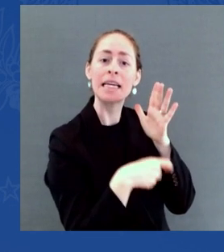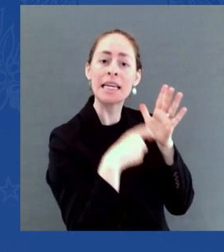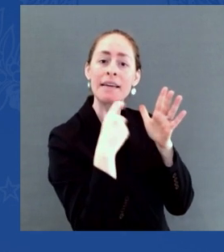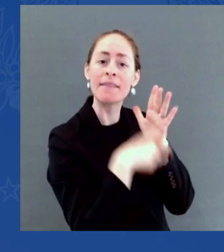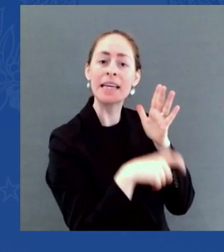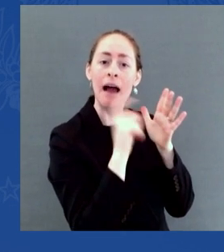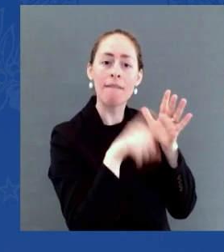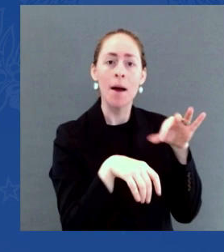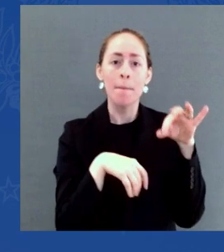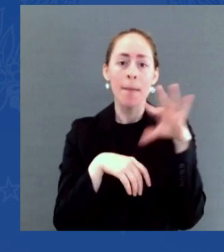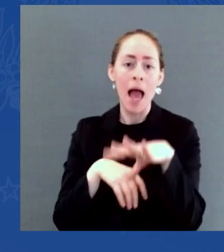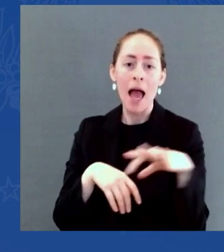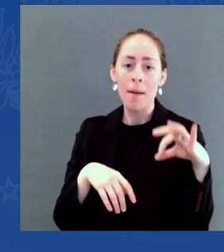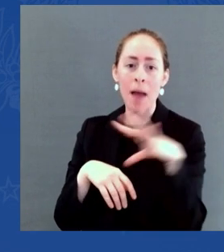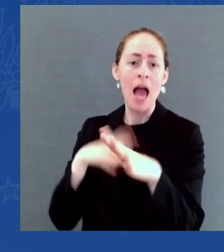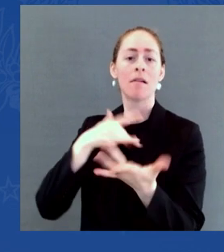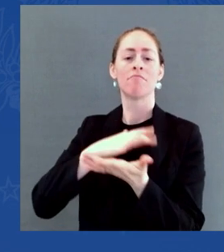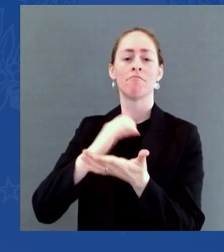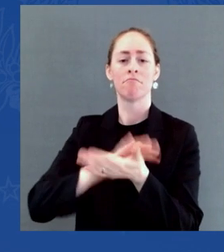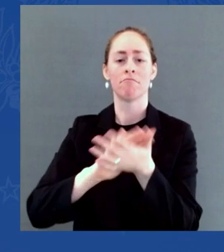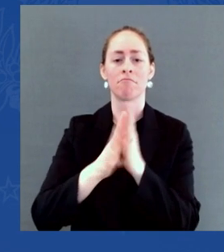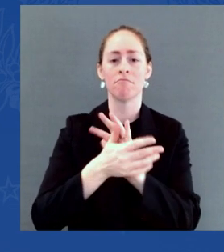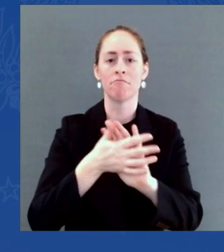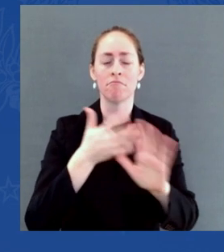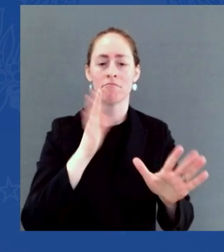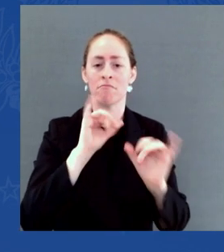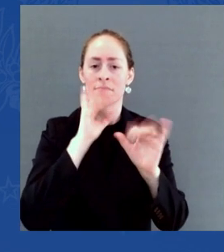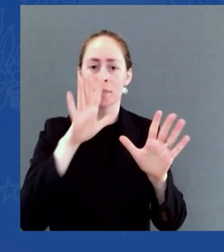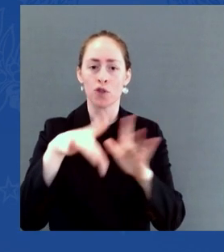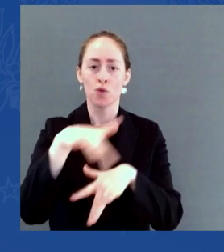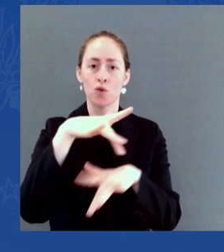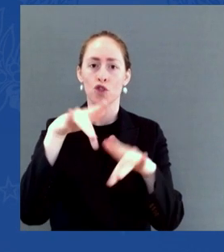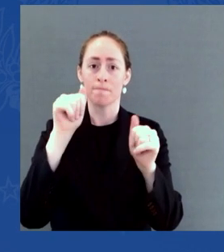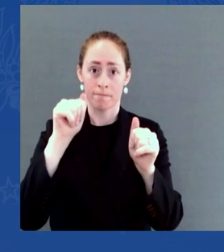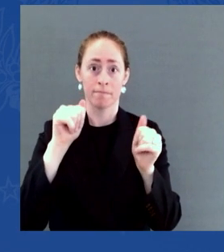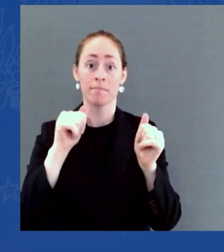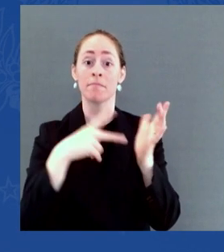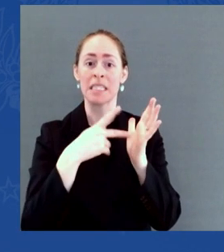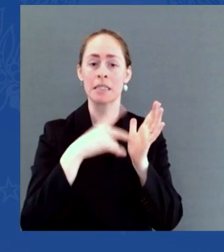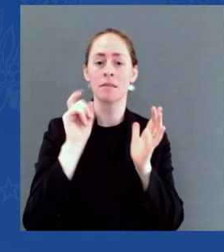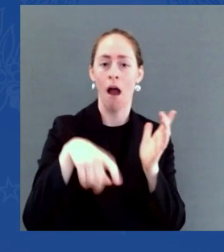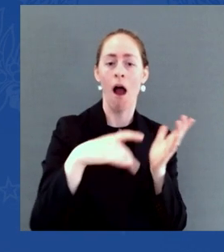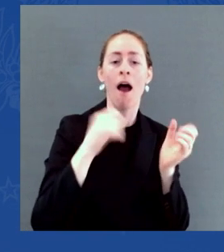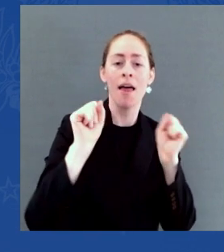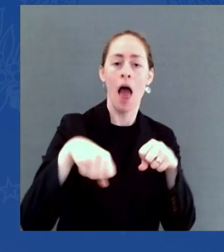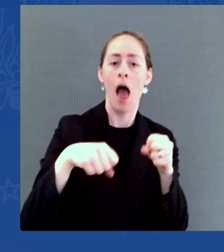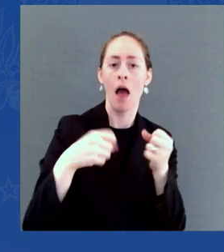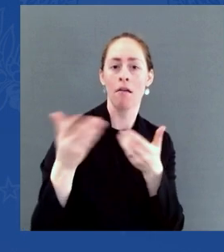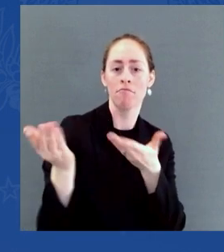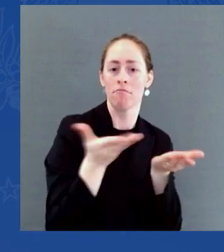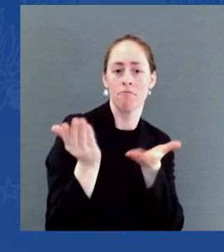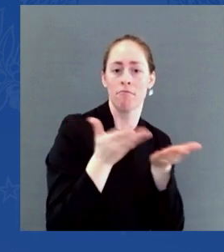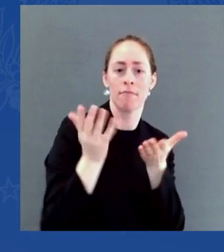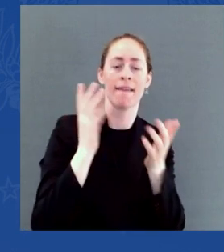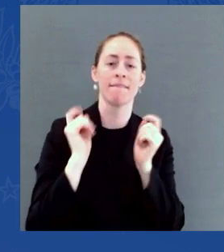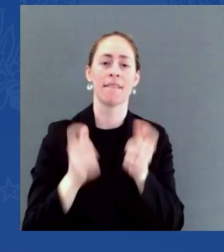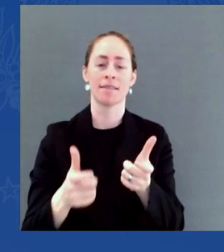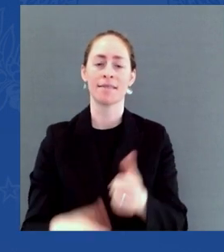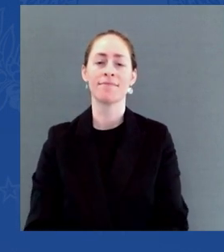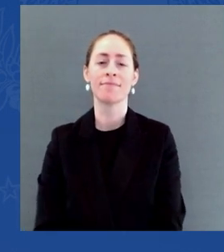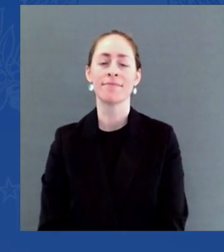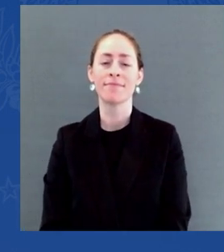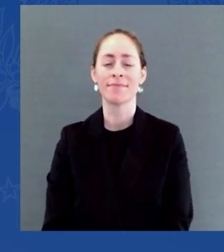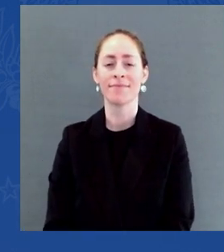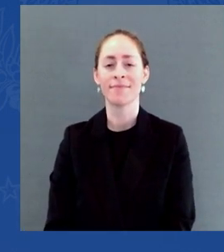administration, a major ocean carrier, the fourth largest in the world, announced on Monday a new $100 discount when